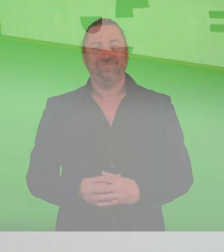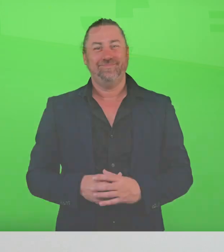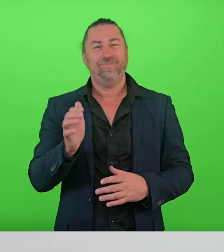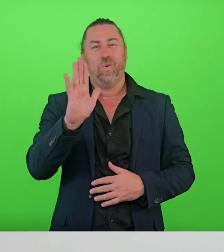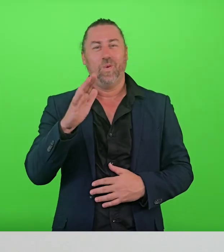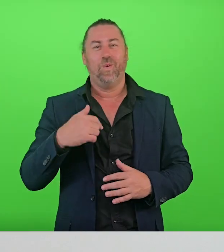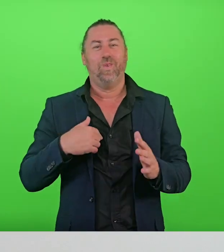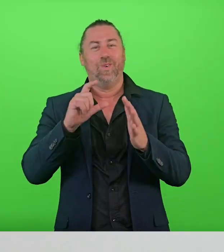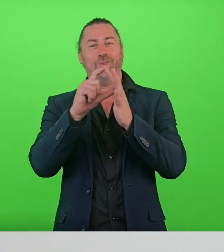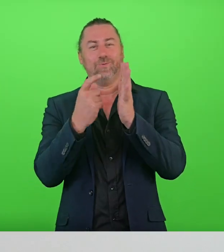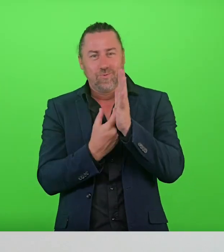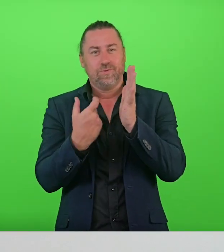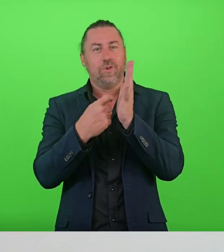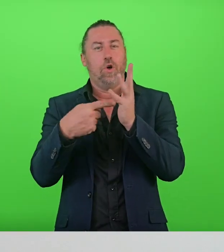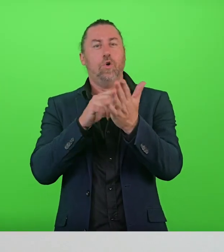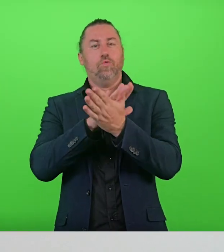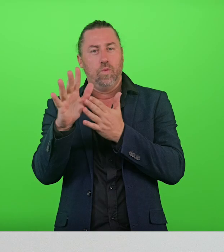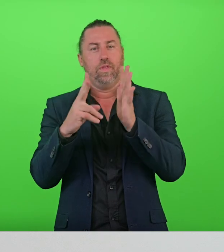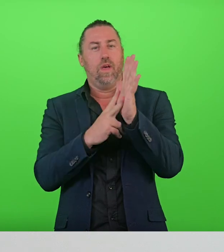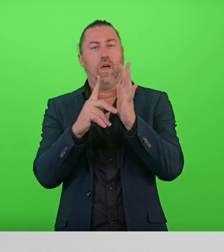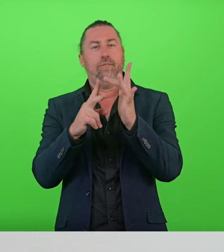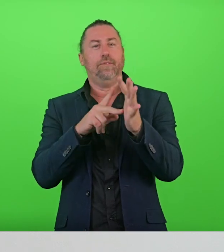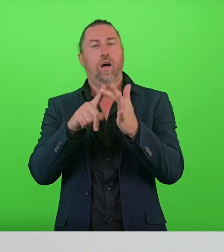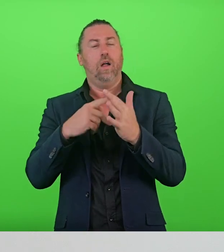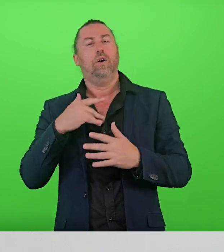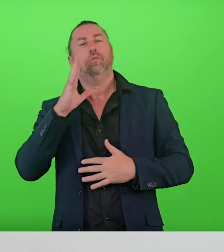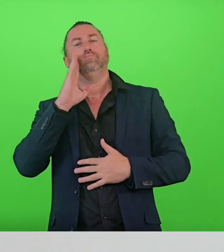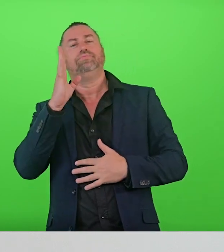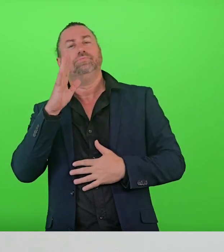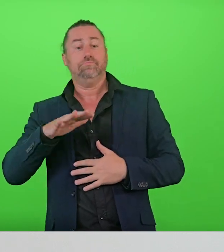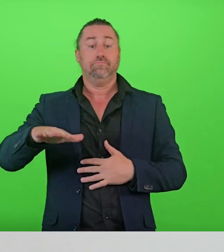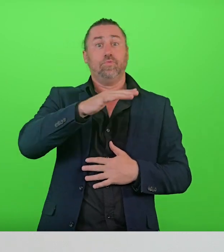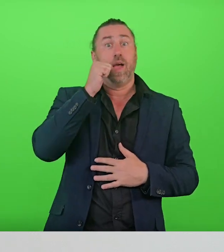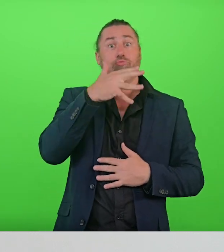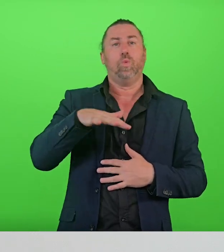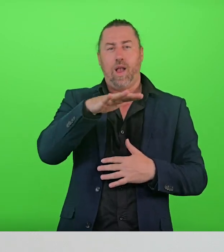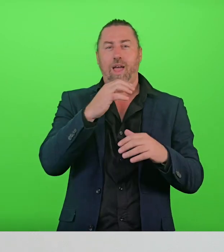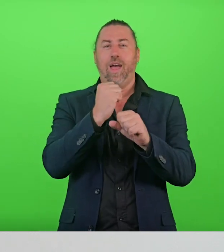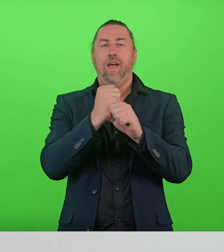Hello, my name is Dr Ruth Vine and I'm speaking to you from Ngunnawal Country.